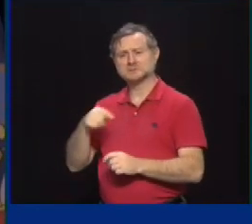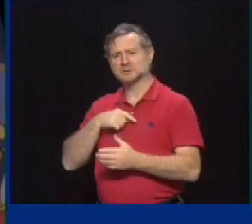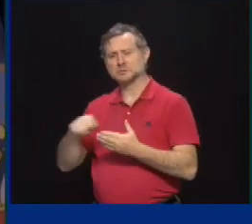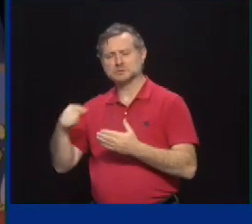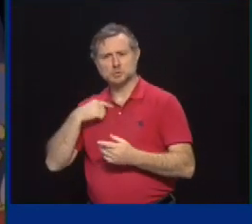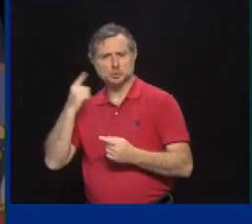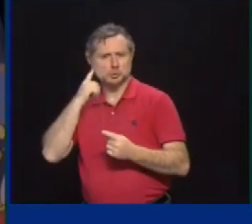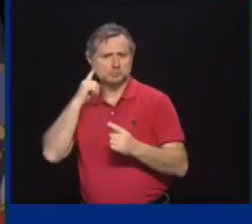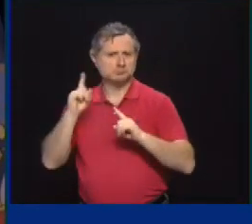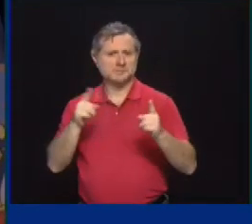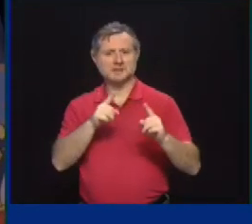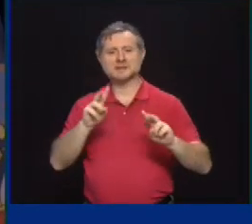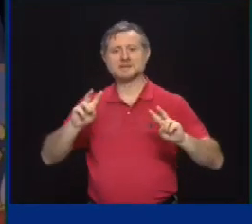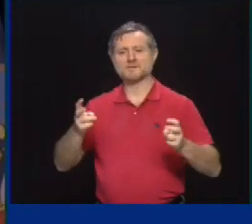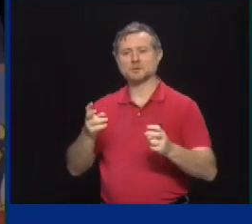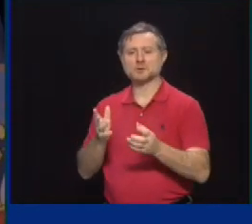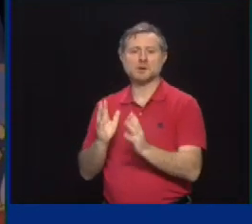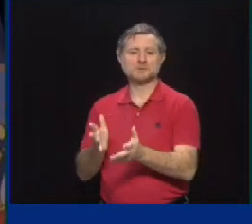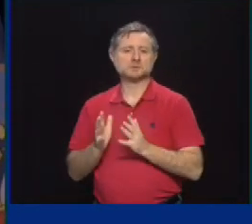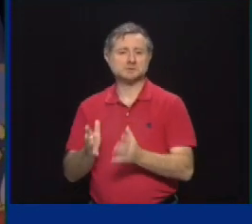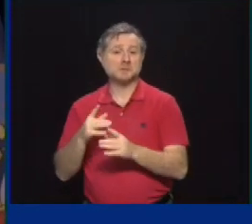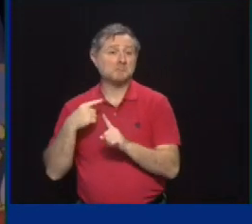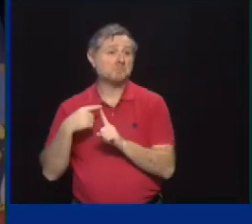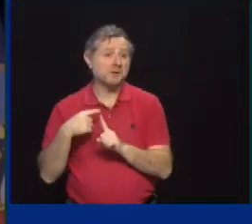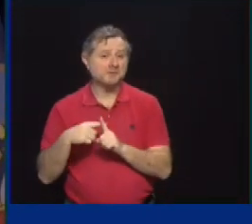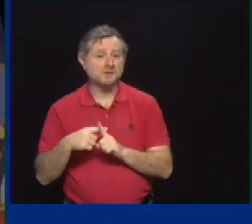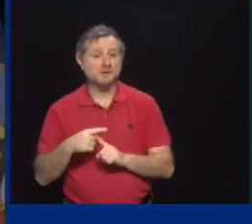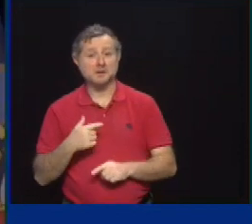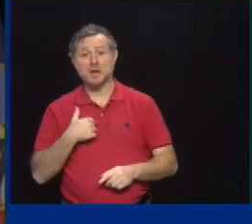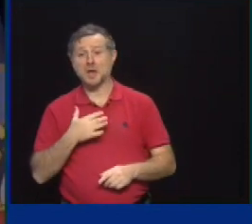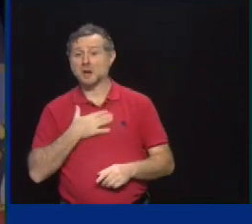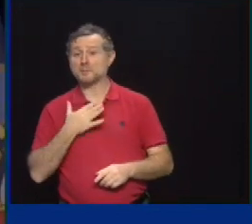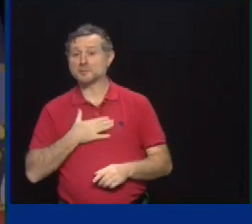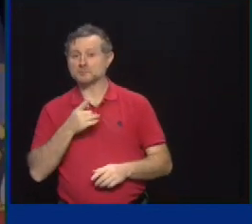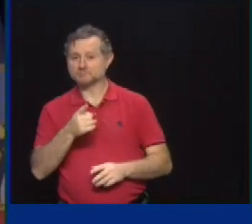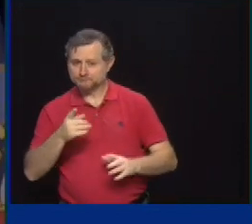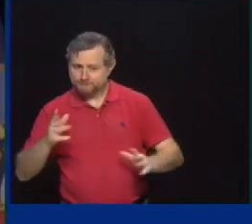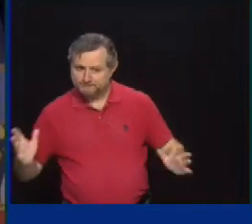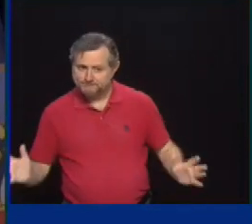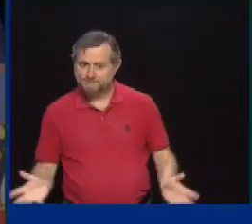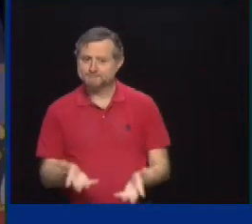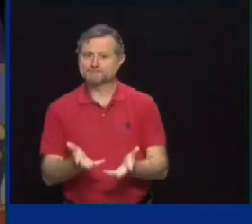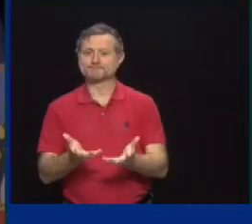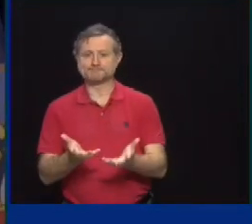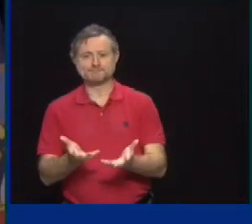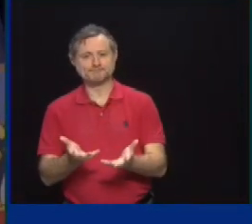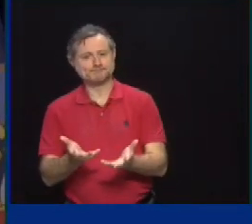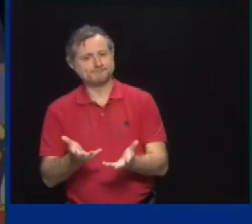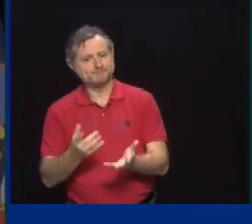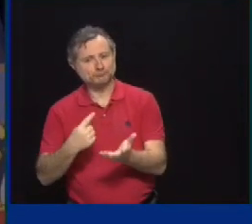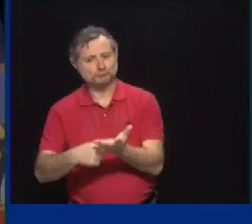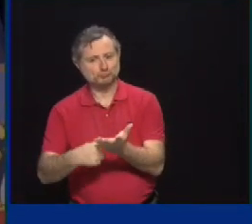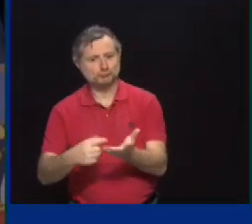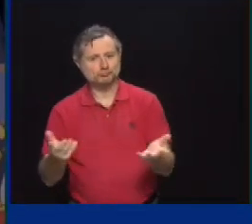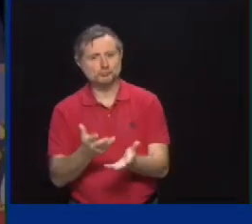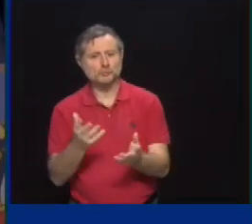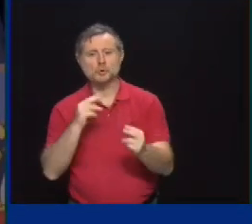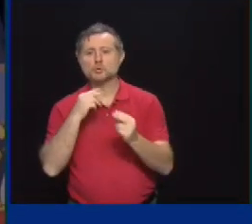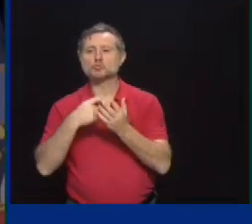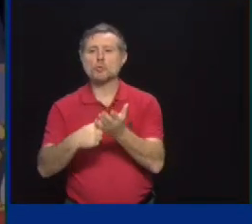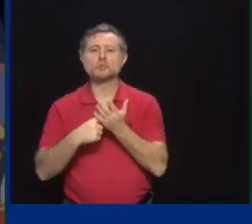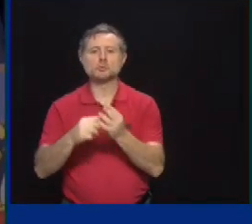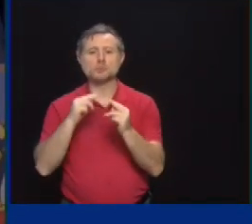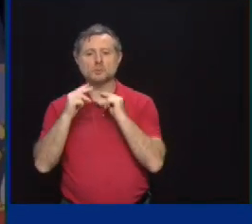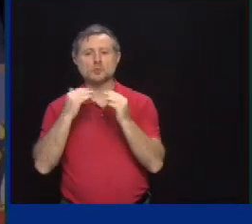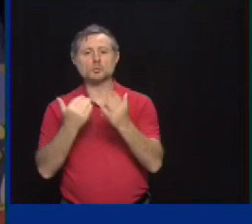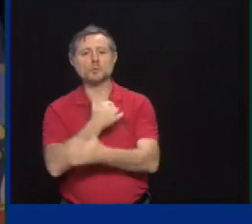positive way. They are happy that you've gotten the different sides talking in the negotiations for a new Buffalo Bills stadium. We know